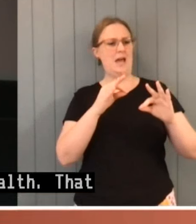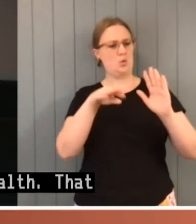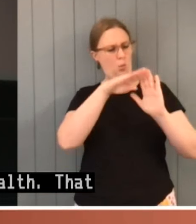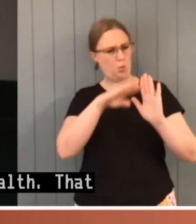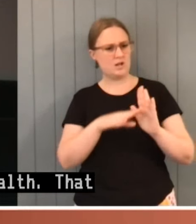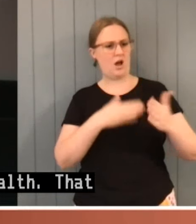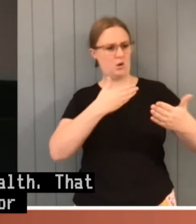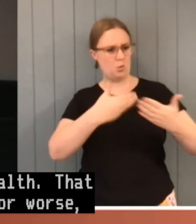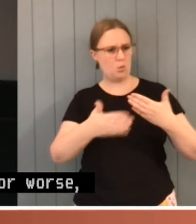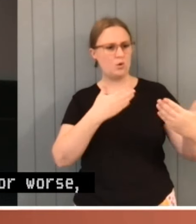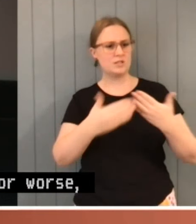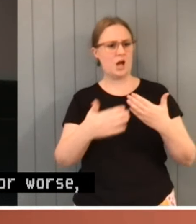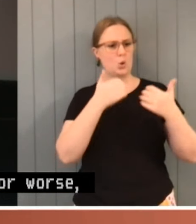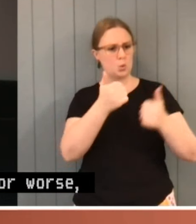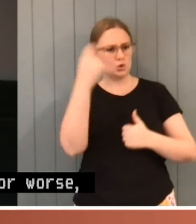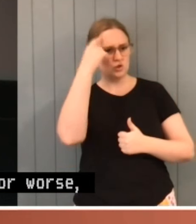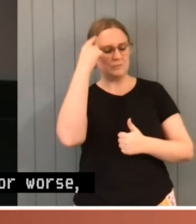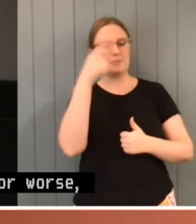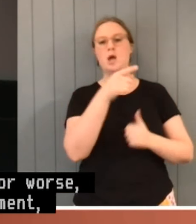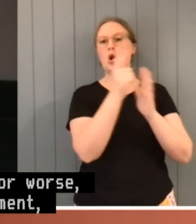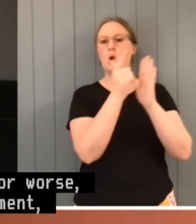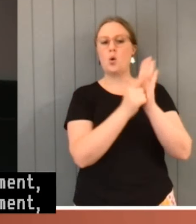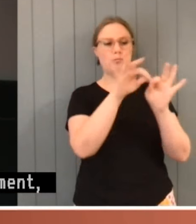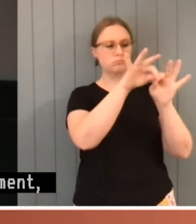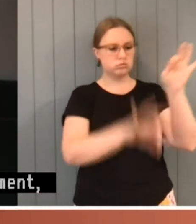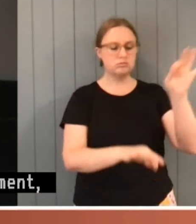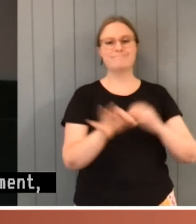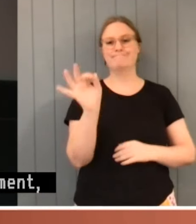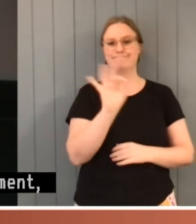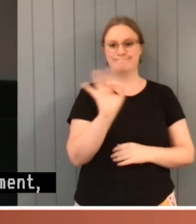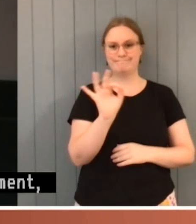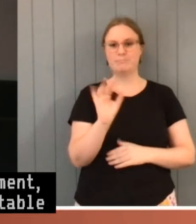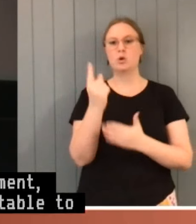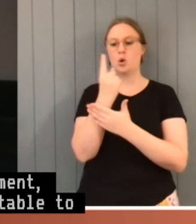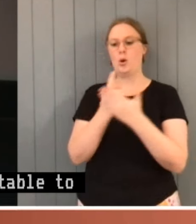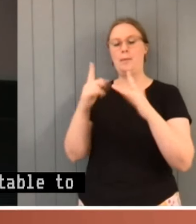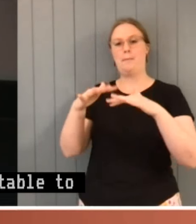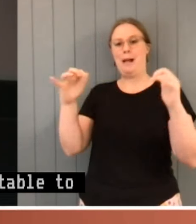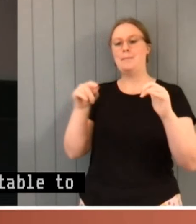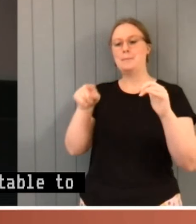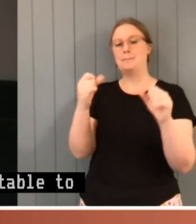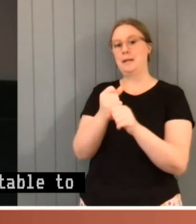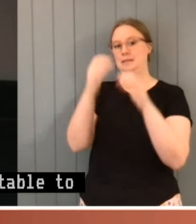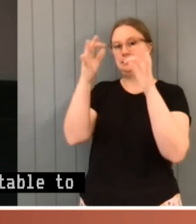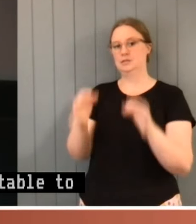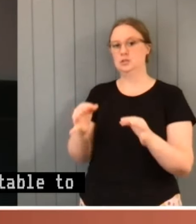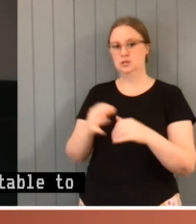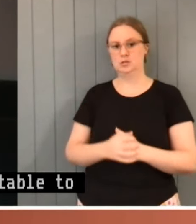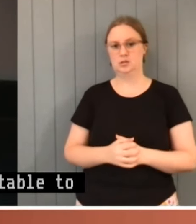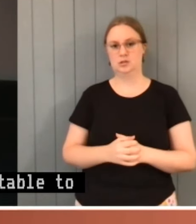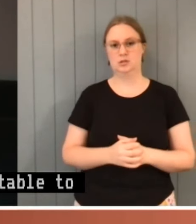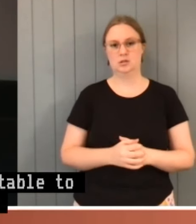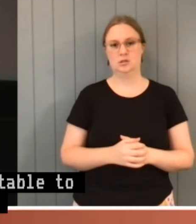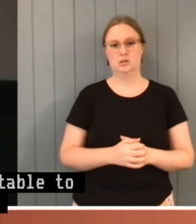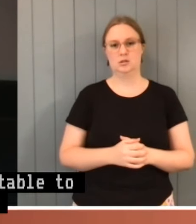accountable to the people. That said, the exercise of public power is analogous to the